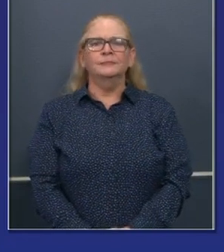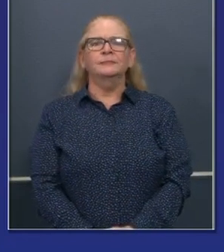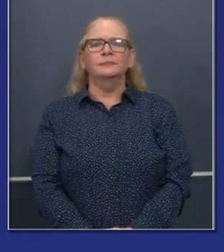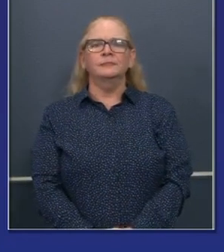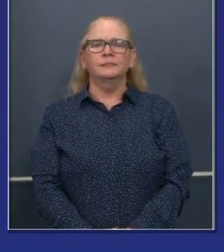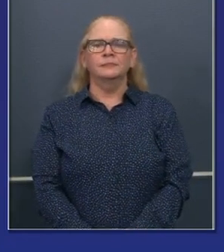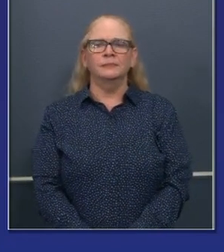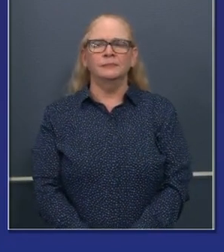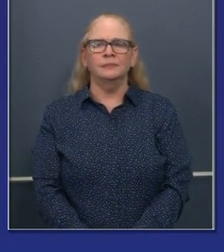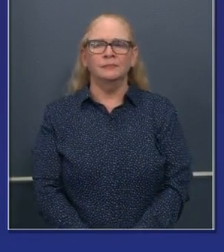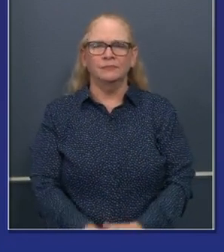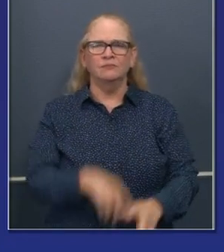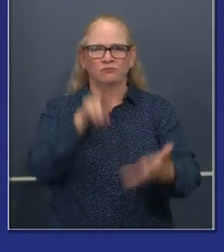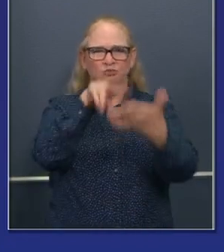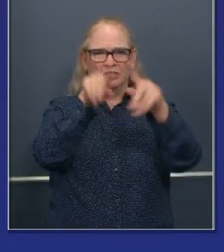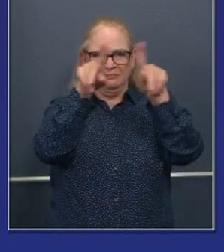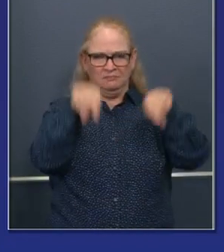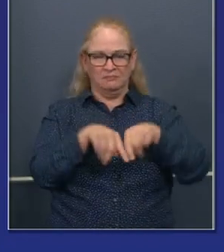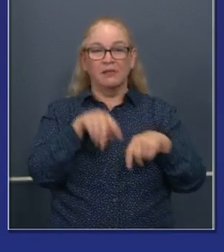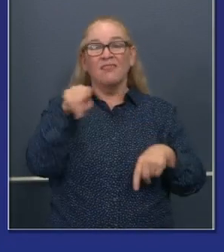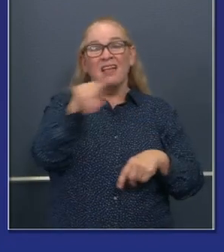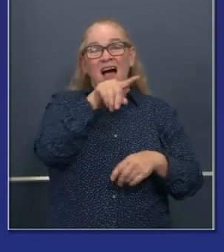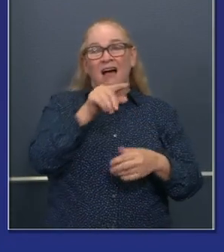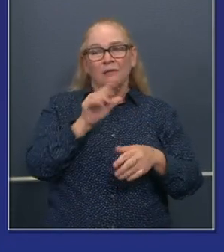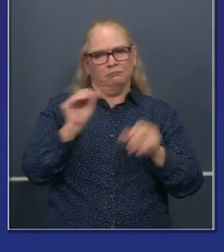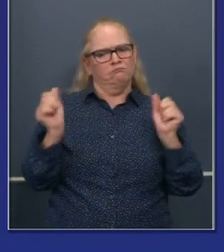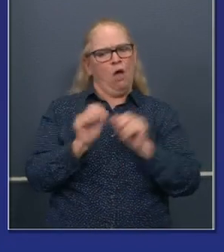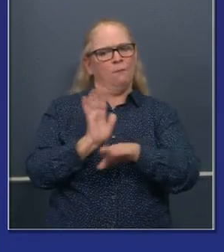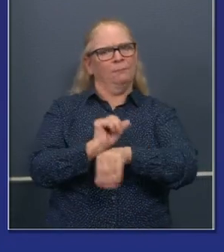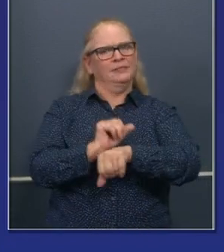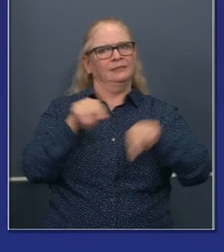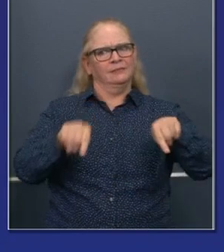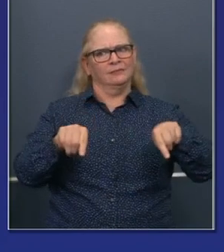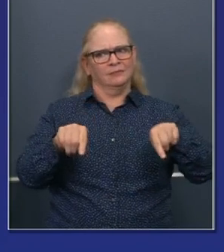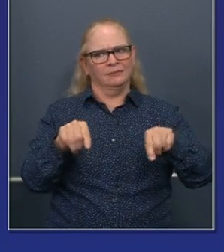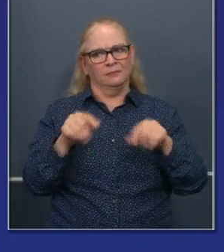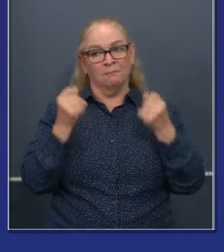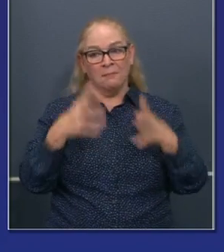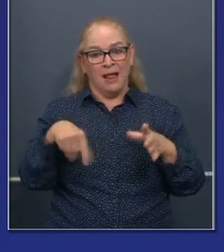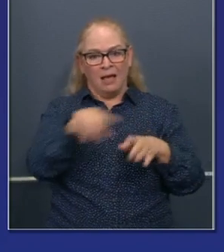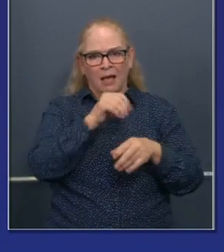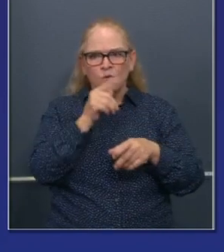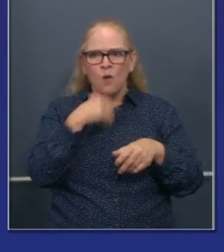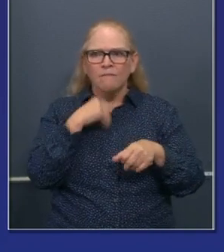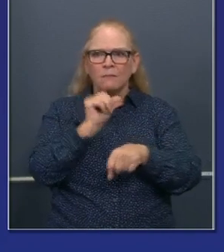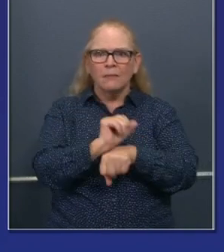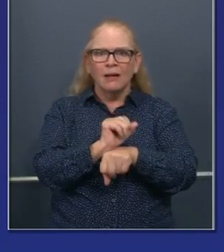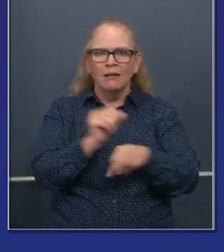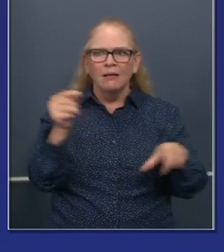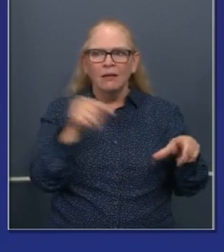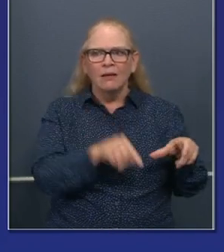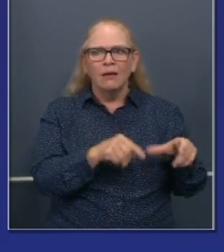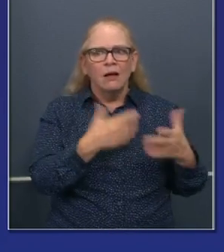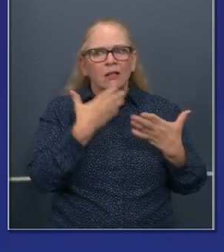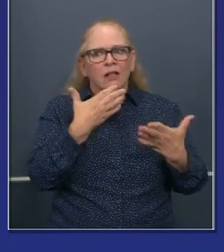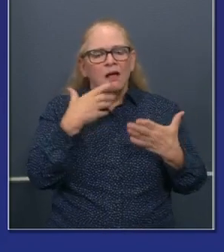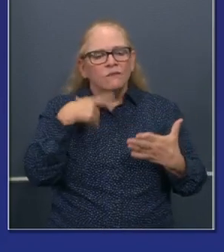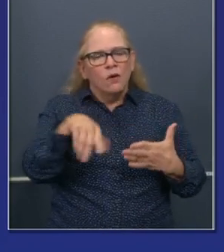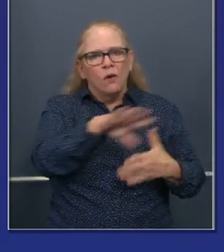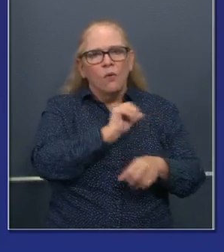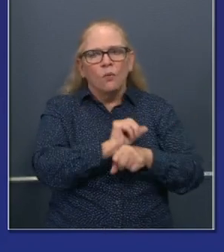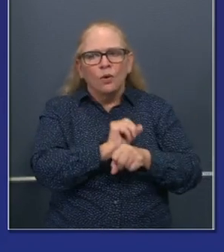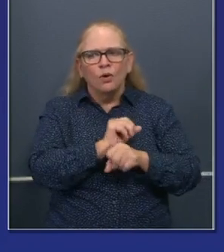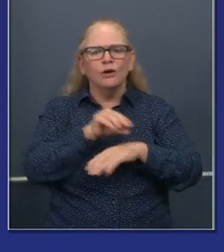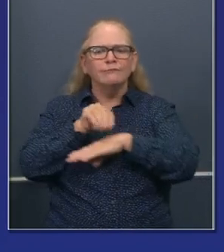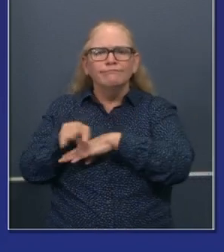of small business centers. And I just want to thank all the employees working in those small business centers for all of their council work, their counseling work,